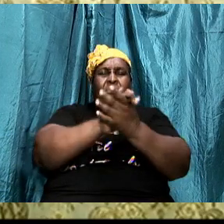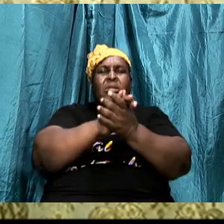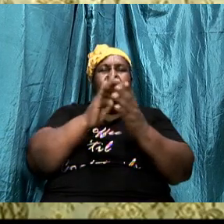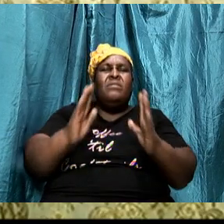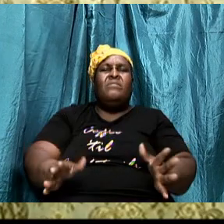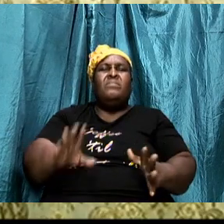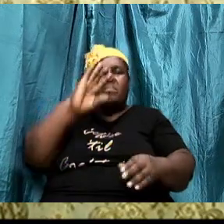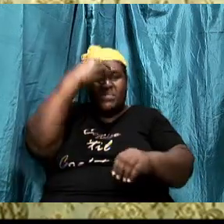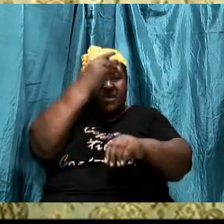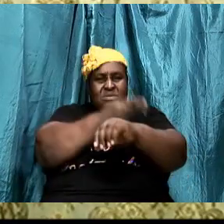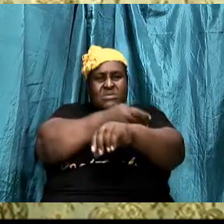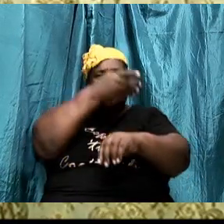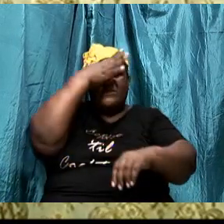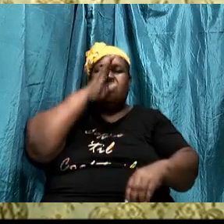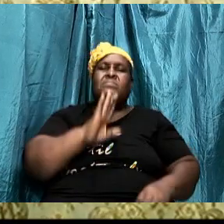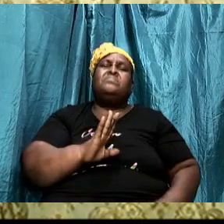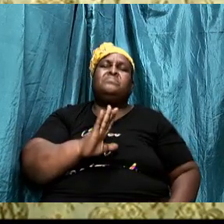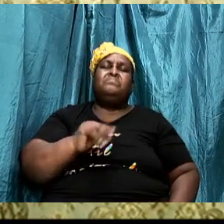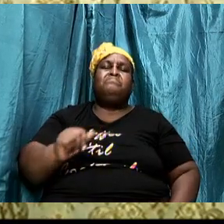of God